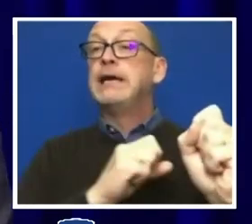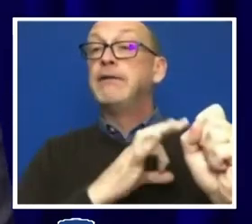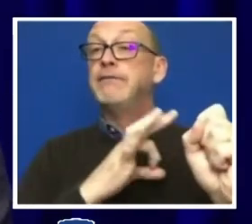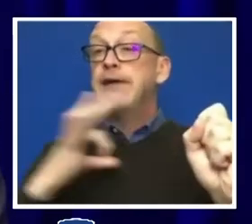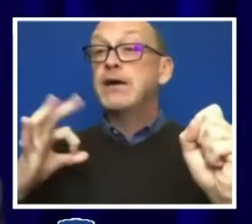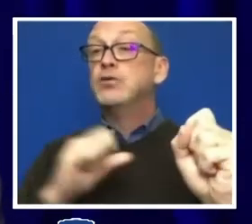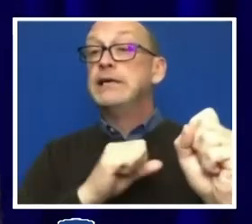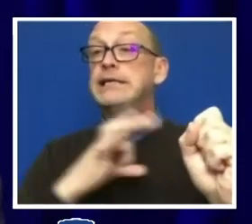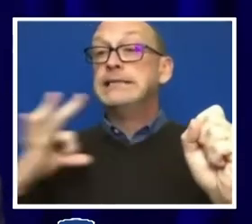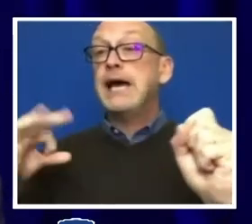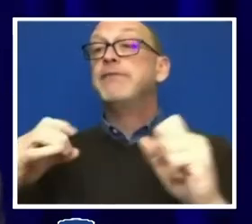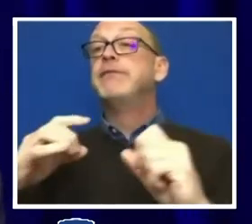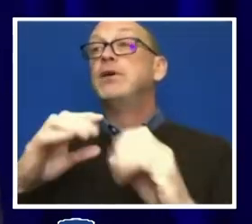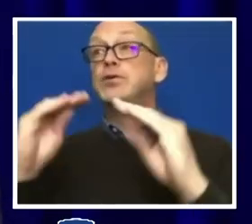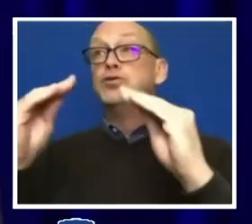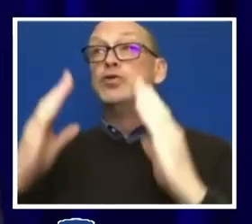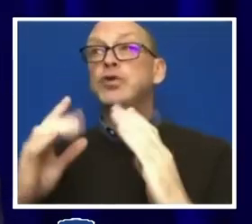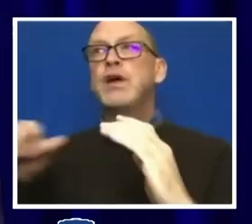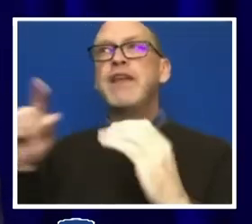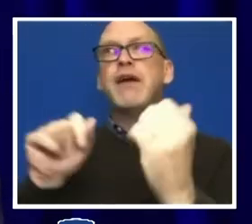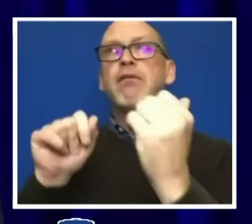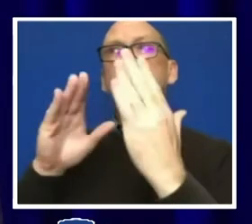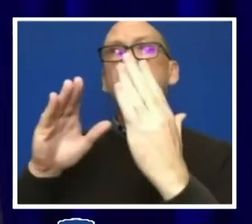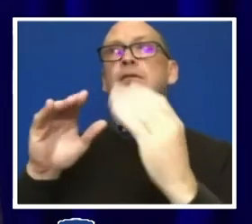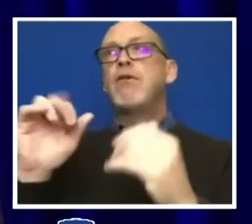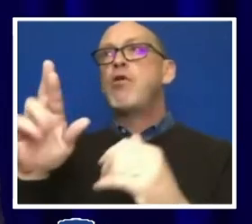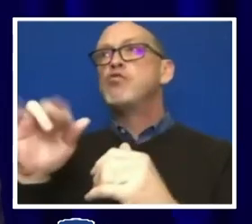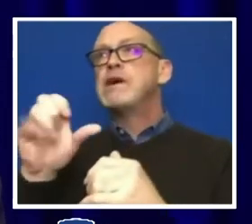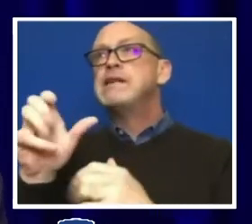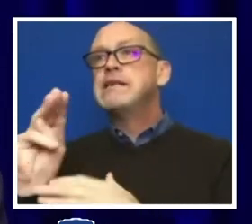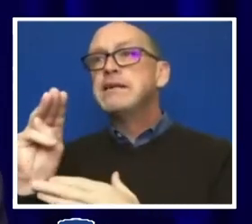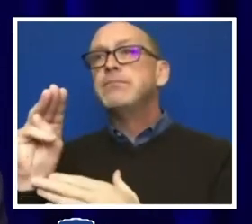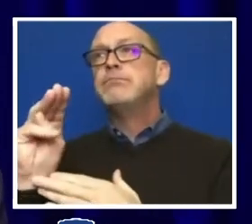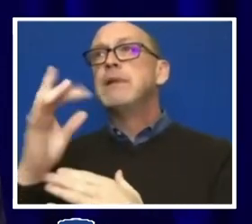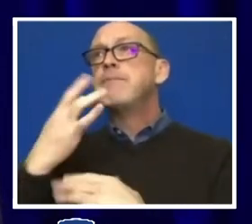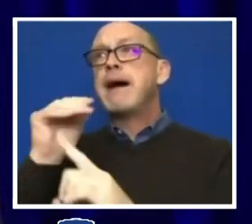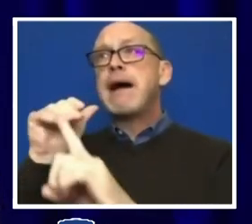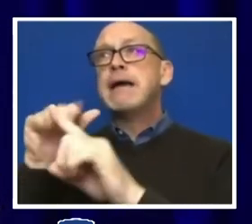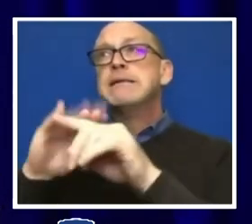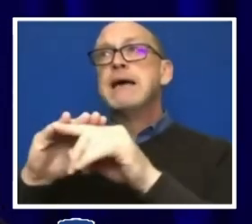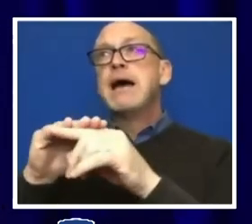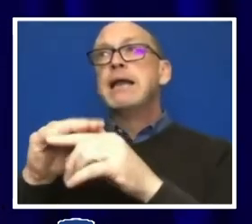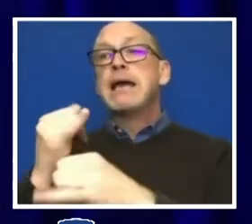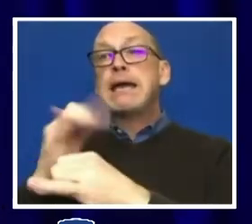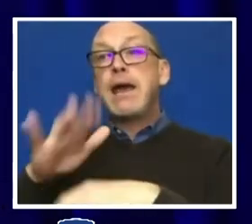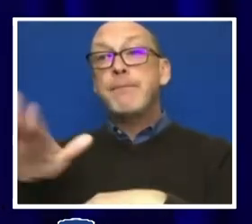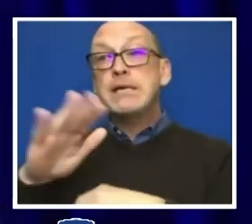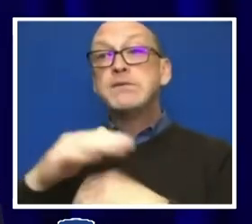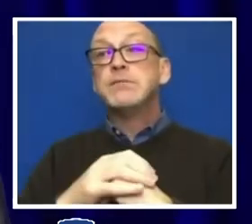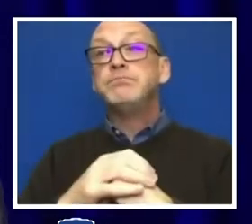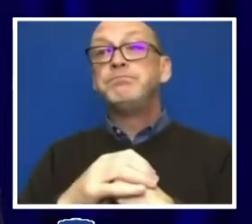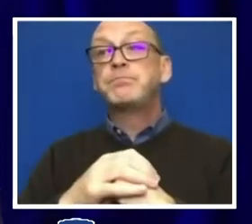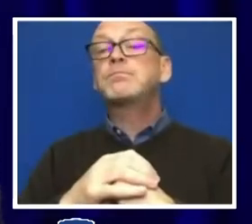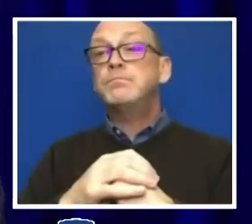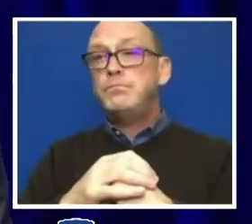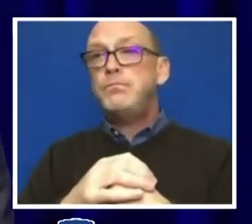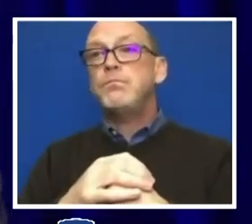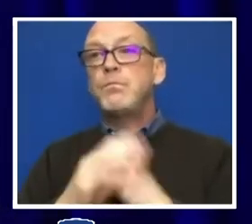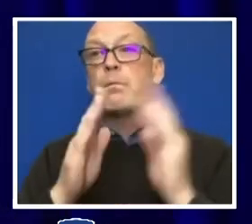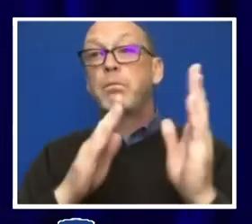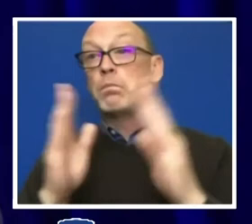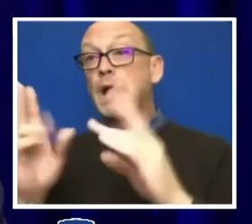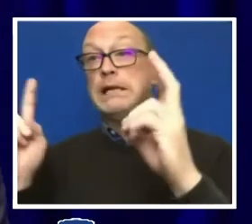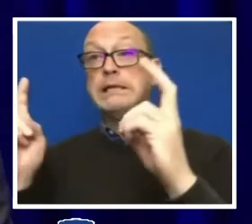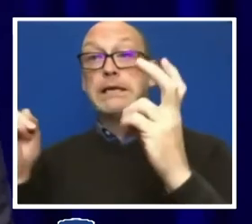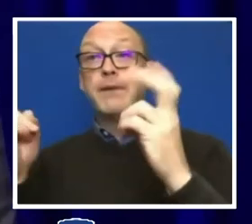are confronted by racism and bias on Penn State campuses. Let's move to this topic, and I'd